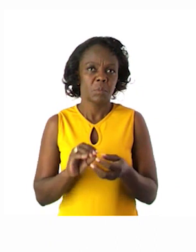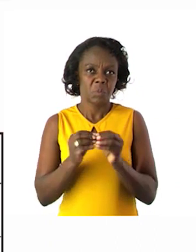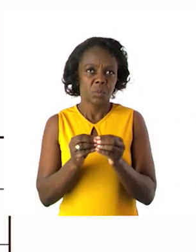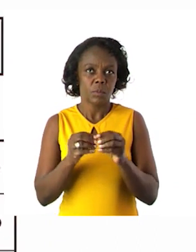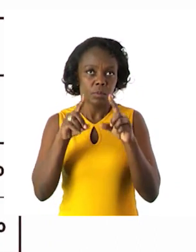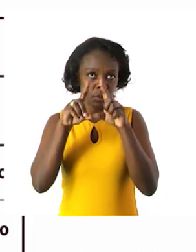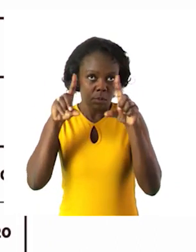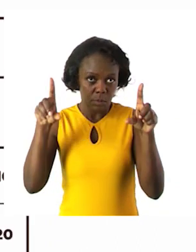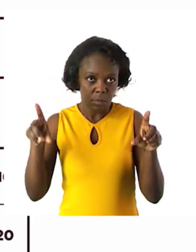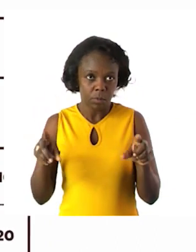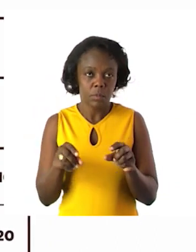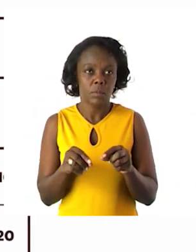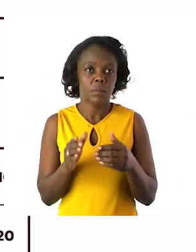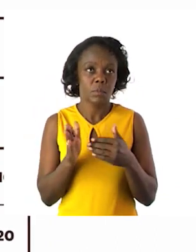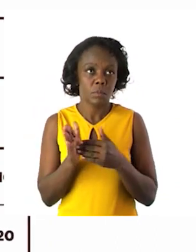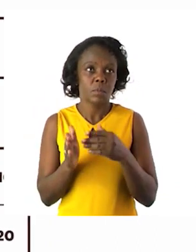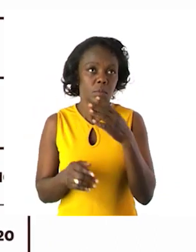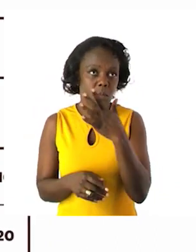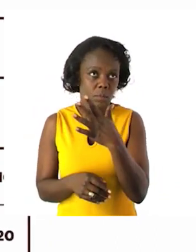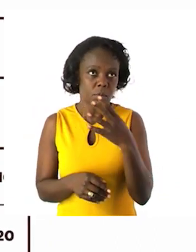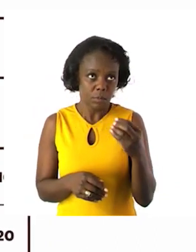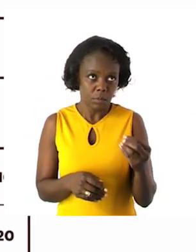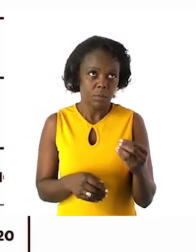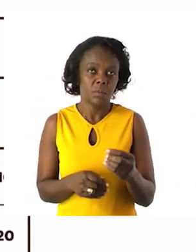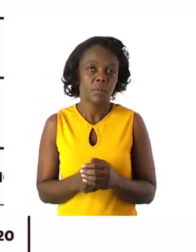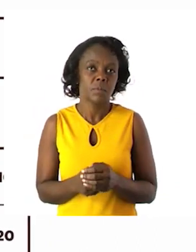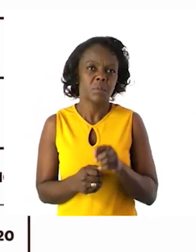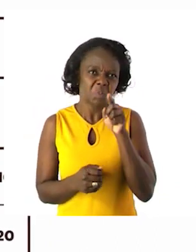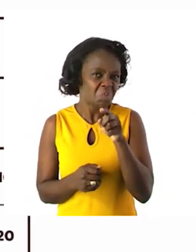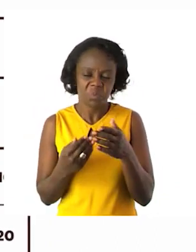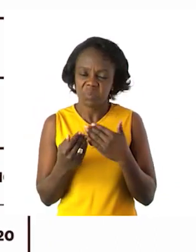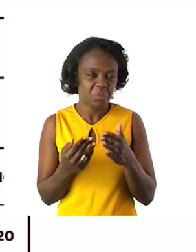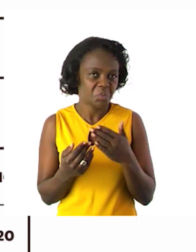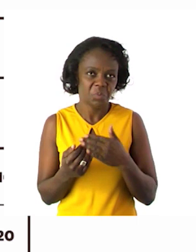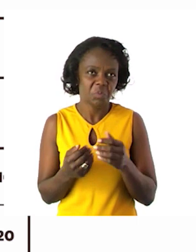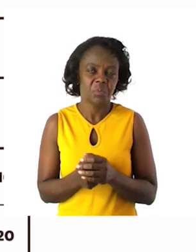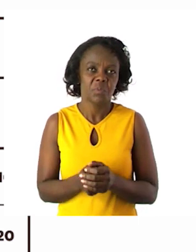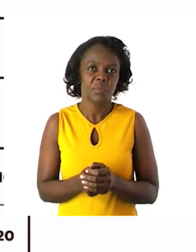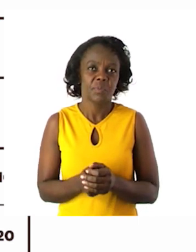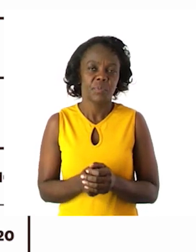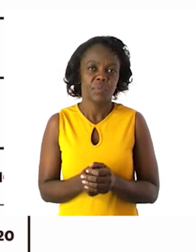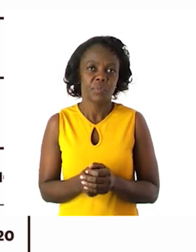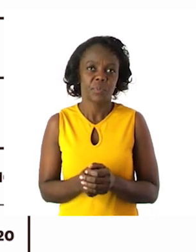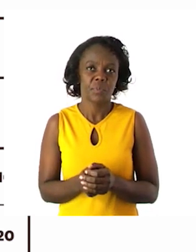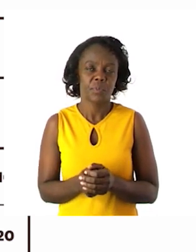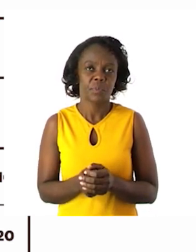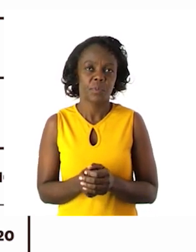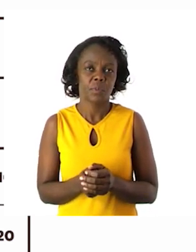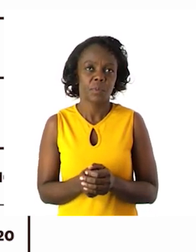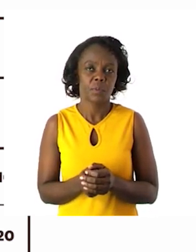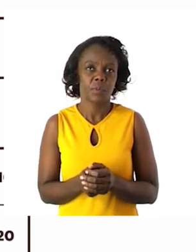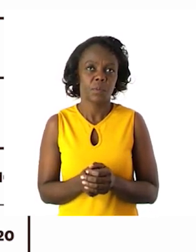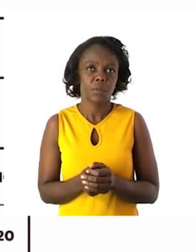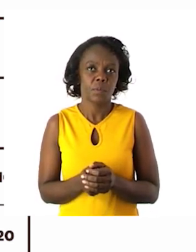to 50. But this is so simple. I know my grade 2s can do this since we have already learned how to count. So just